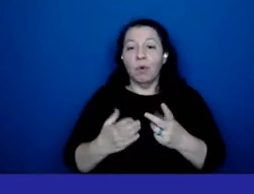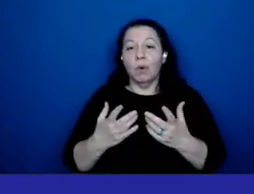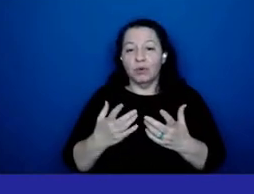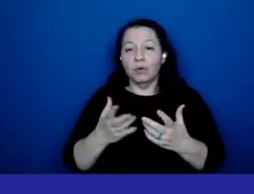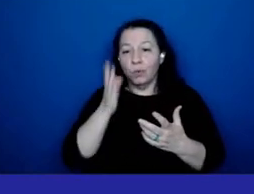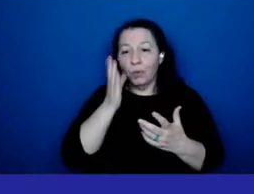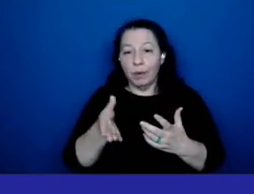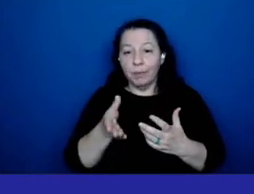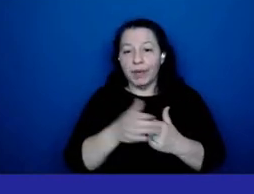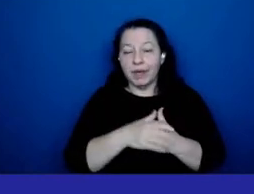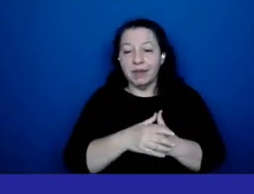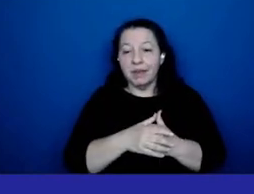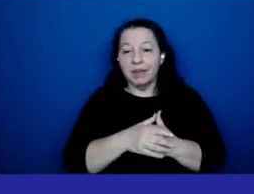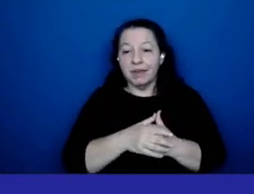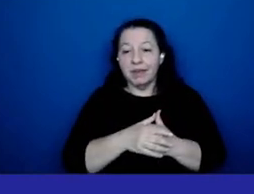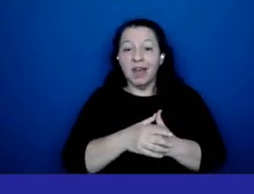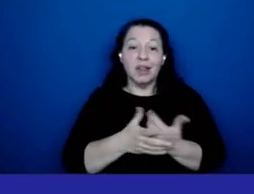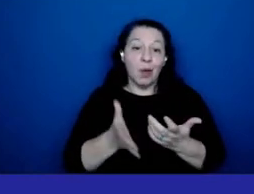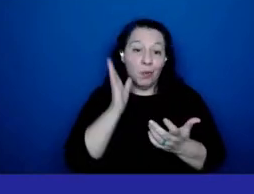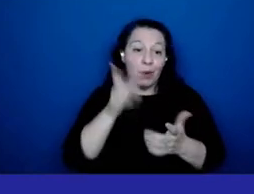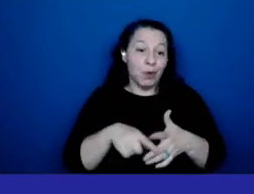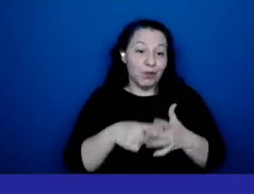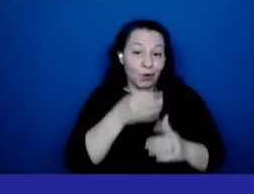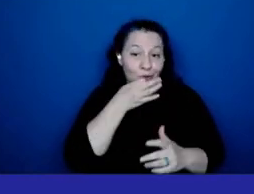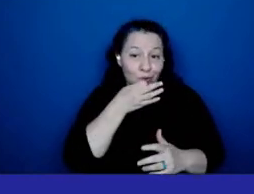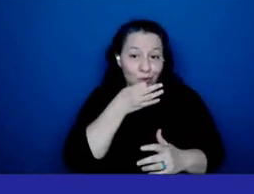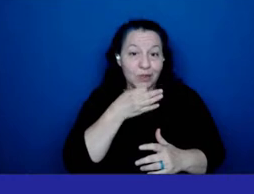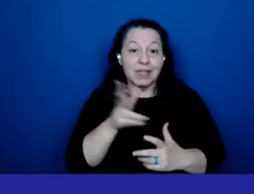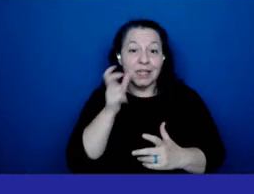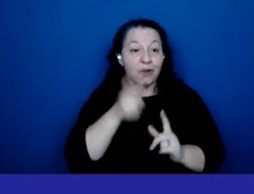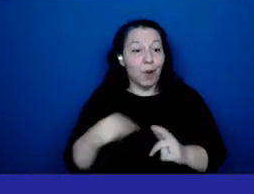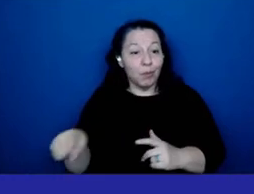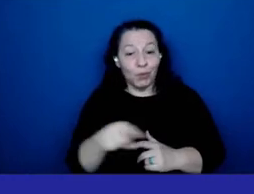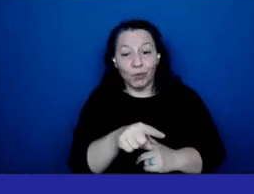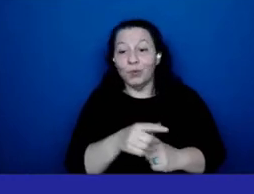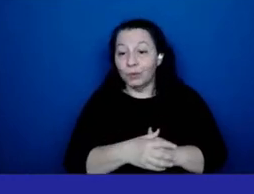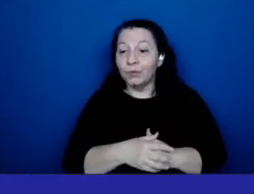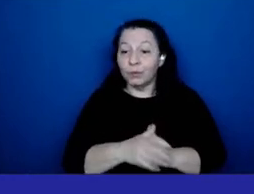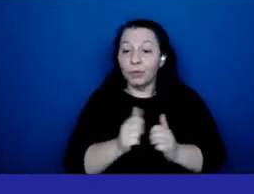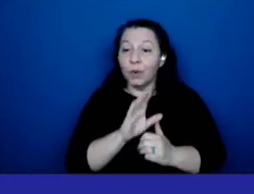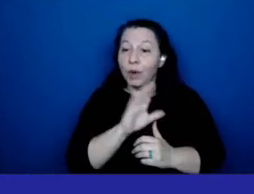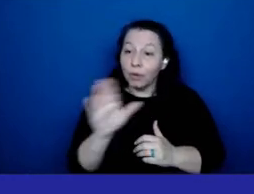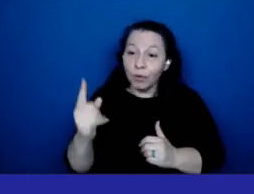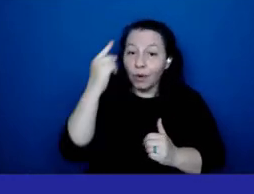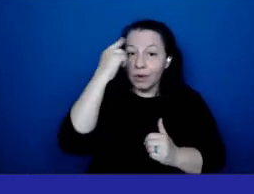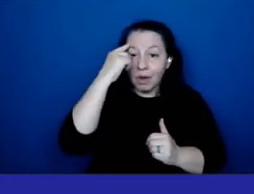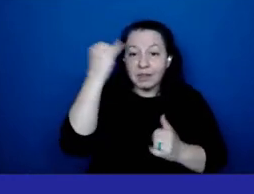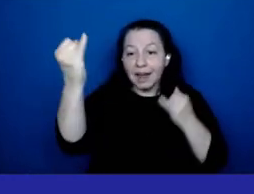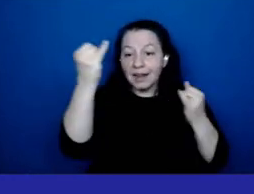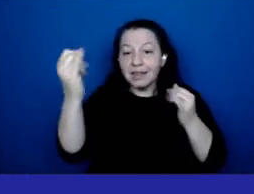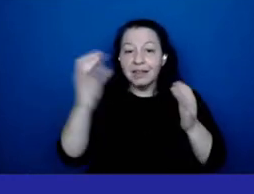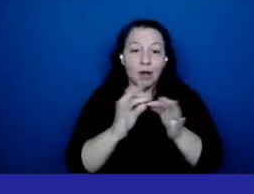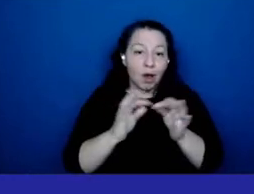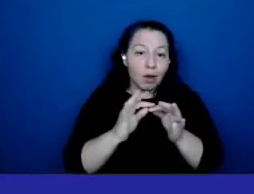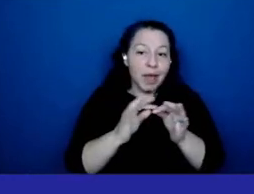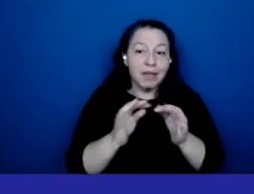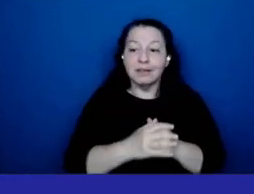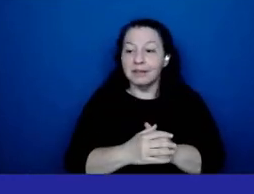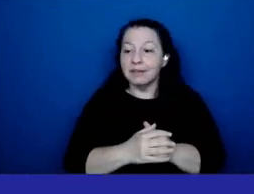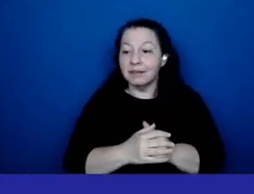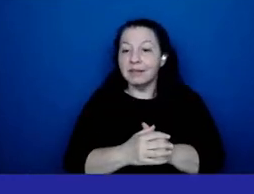uh which we are about to embark on now is to hear from you um with your thoughts ideas comments um